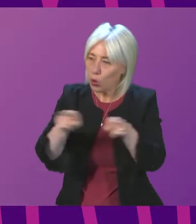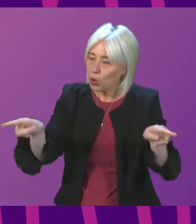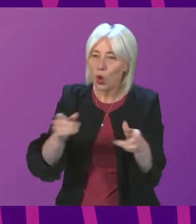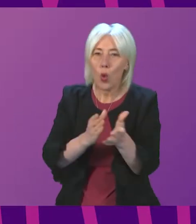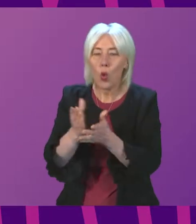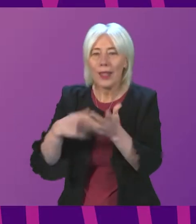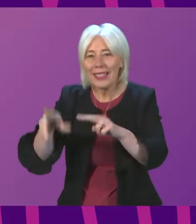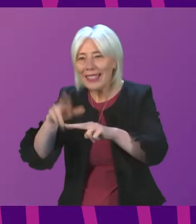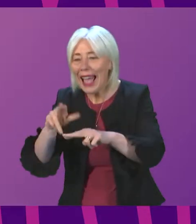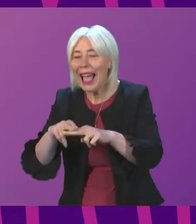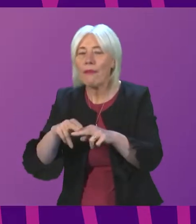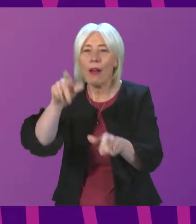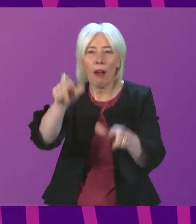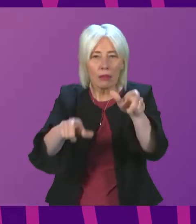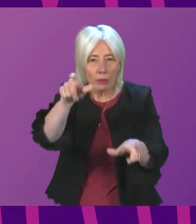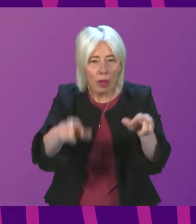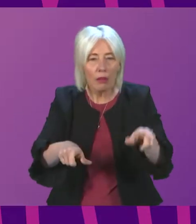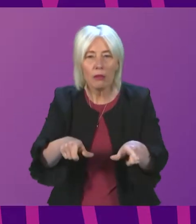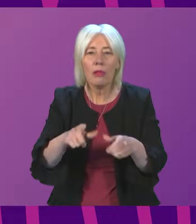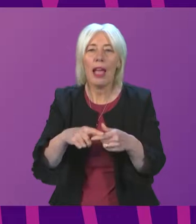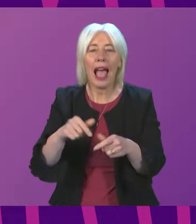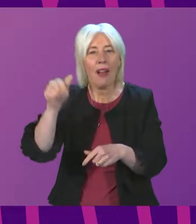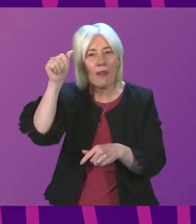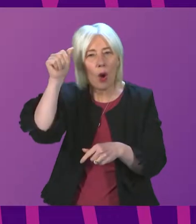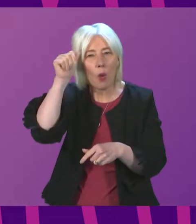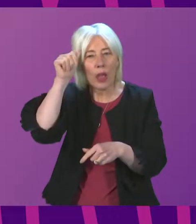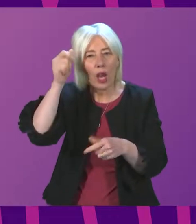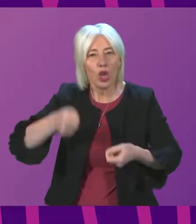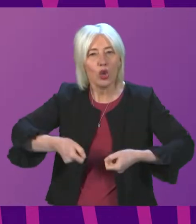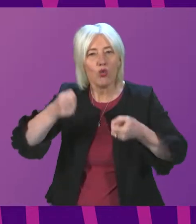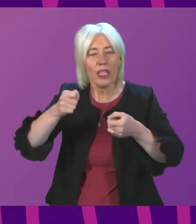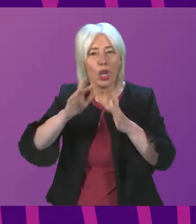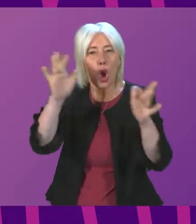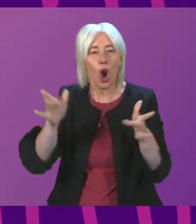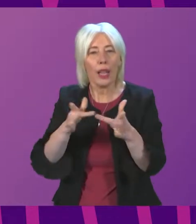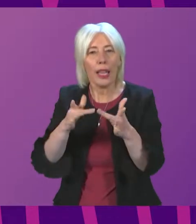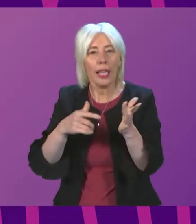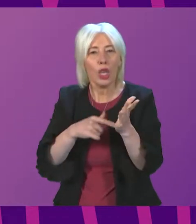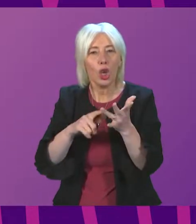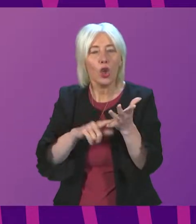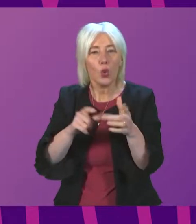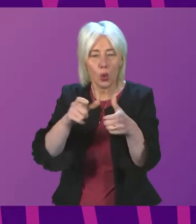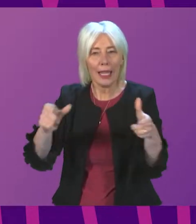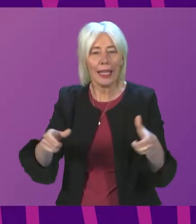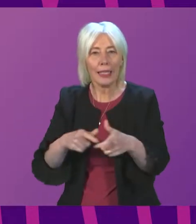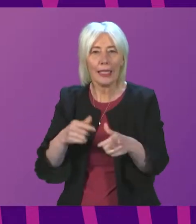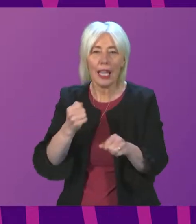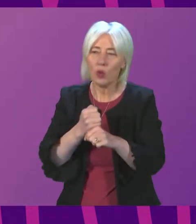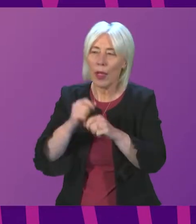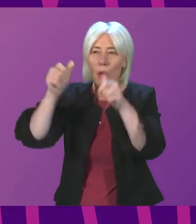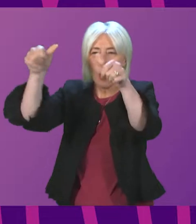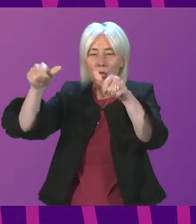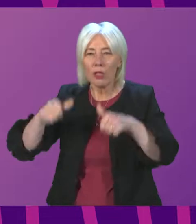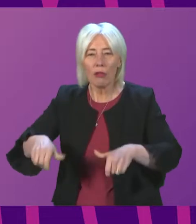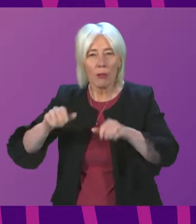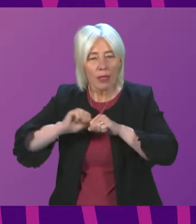and customers. There is a bespoke awareness-raising online toolkit and posters have also been sent to stakeholders across